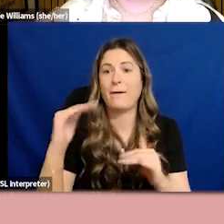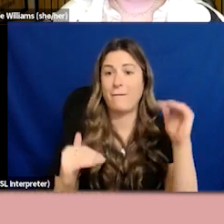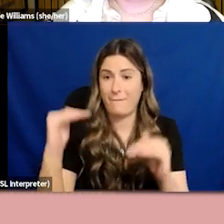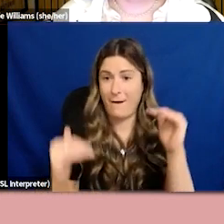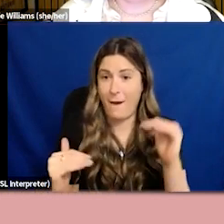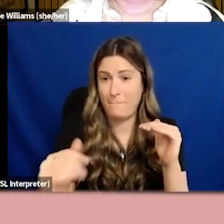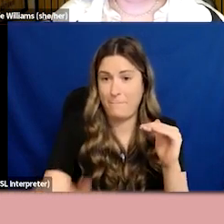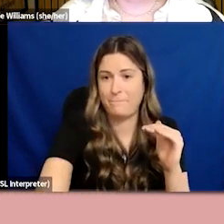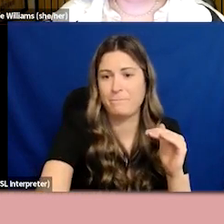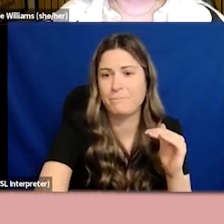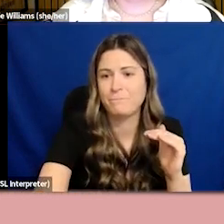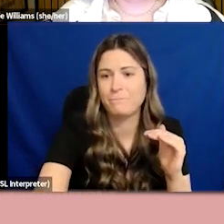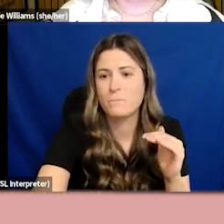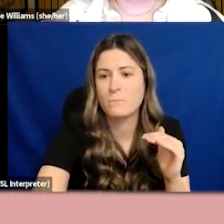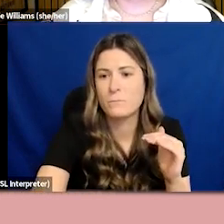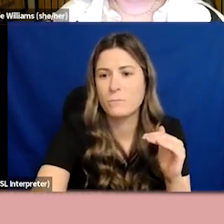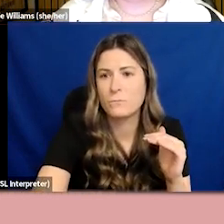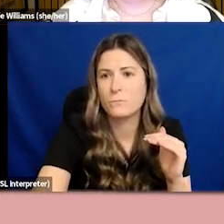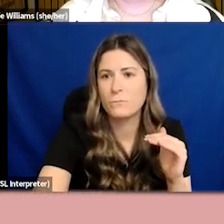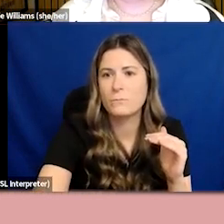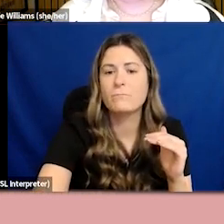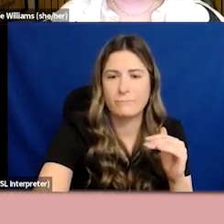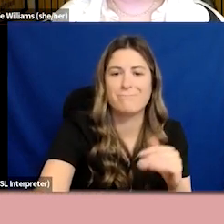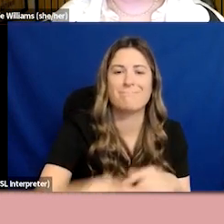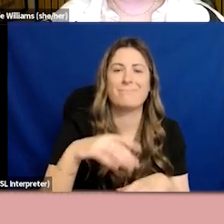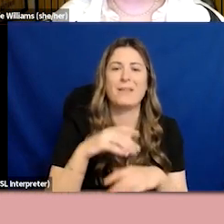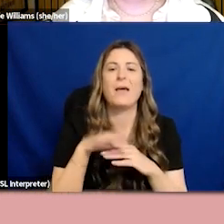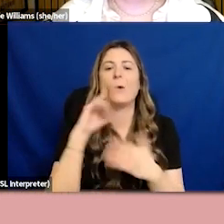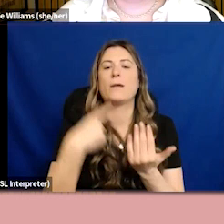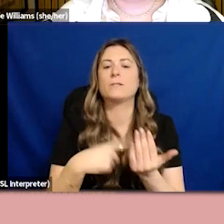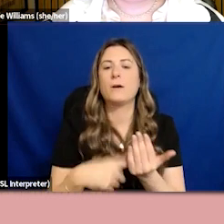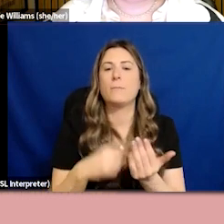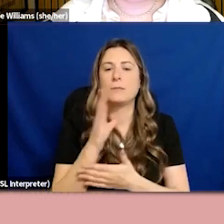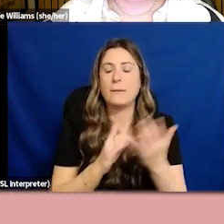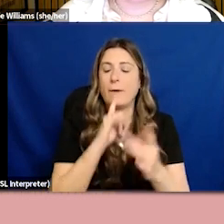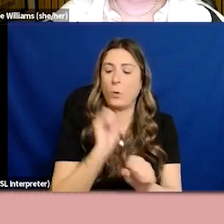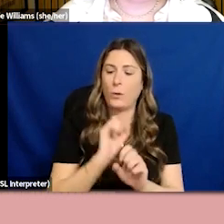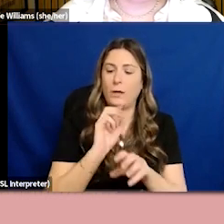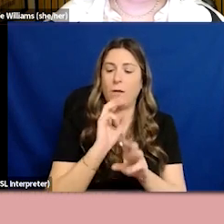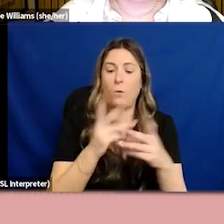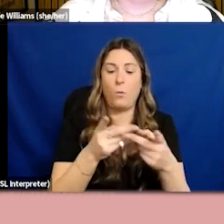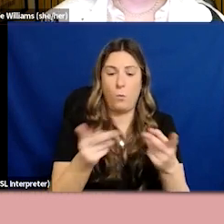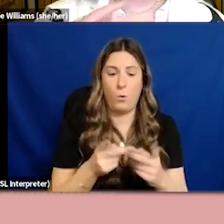comes into play, and we can really see the real-world implications of unequal workplaces.